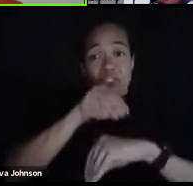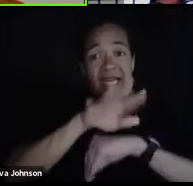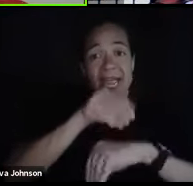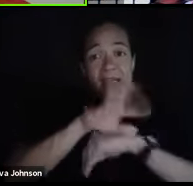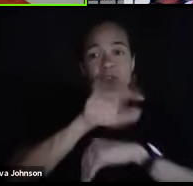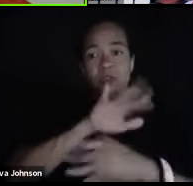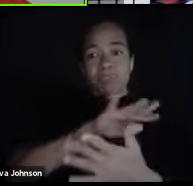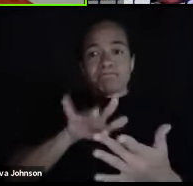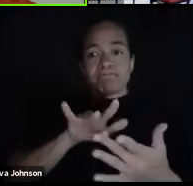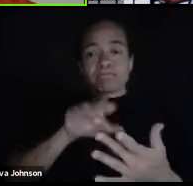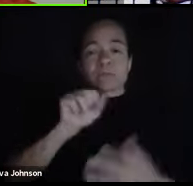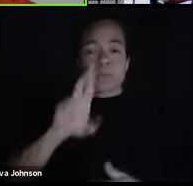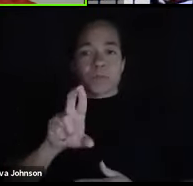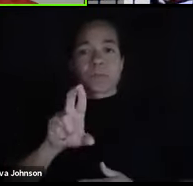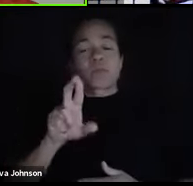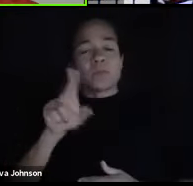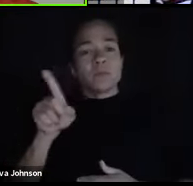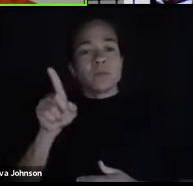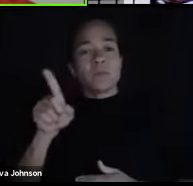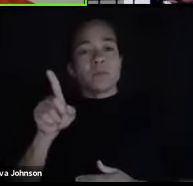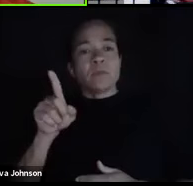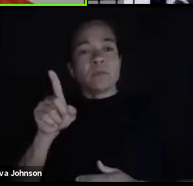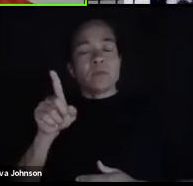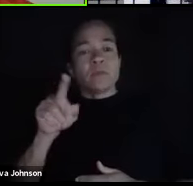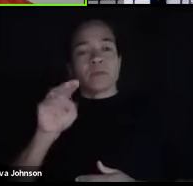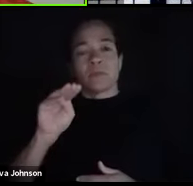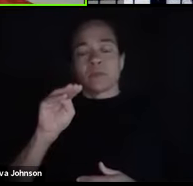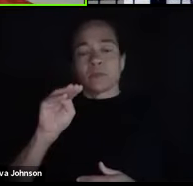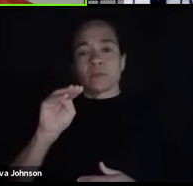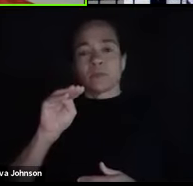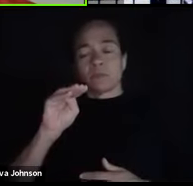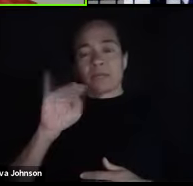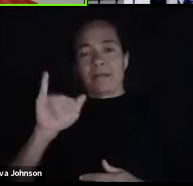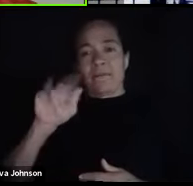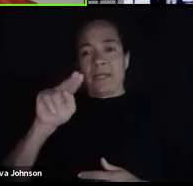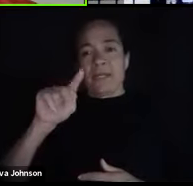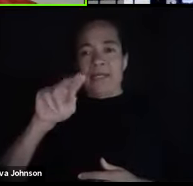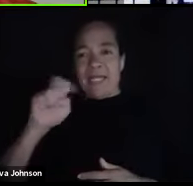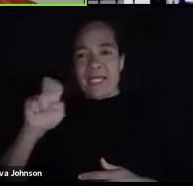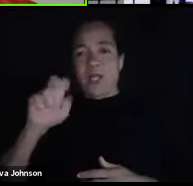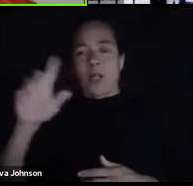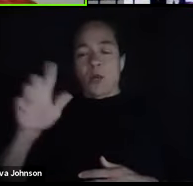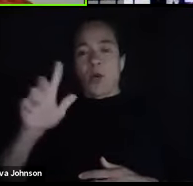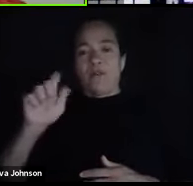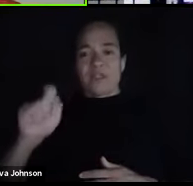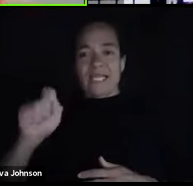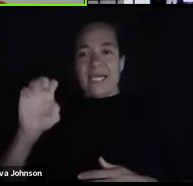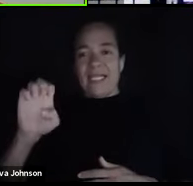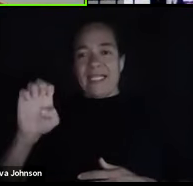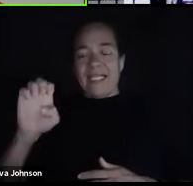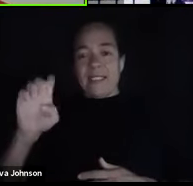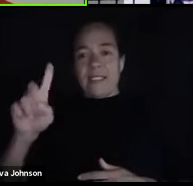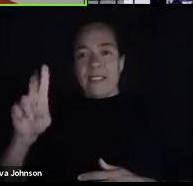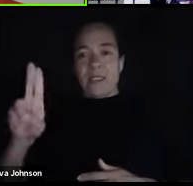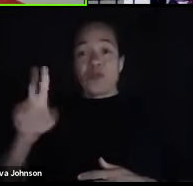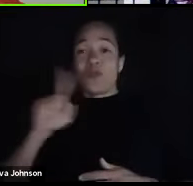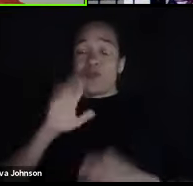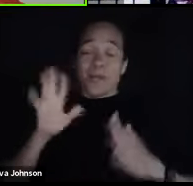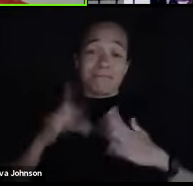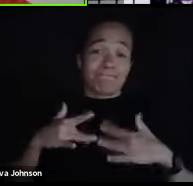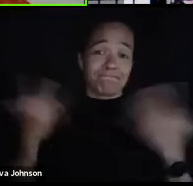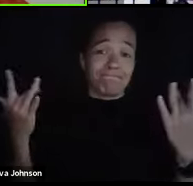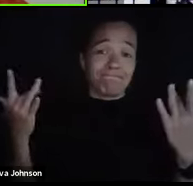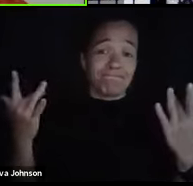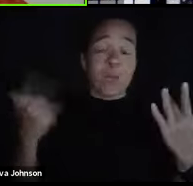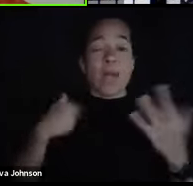our main admissions website, admitmeatlouisville.edu. Thank you. We are, again, so overjoyed. We have many more